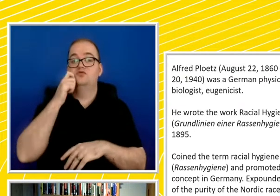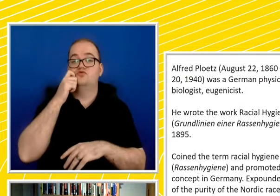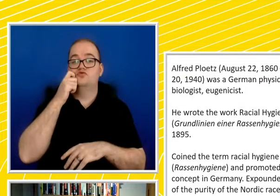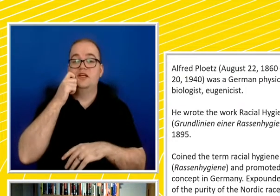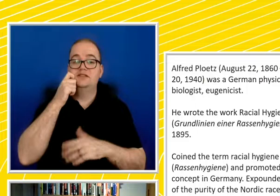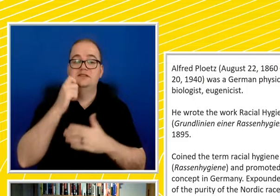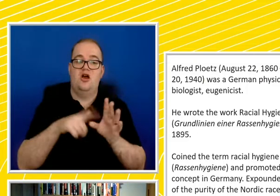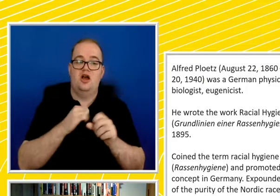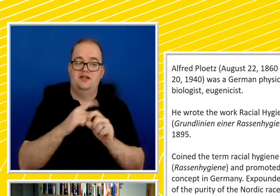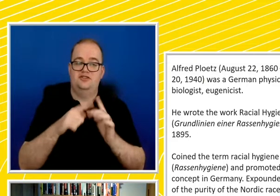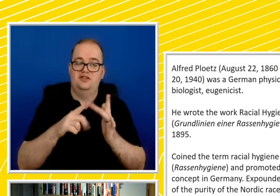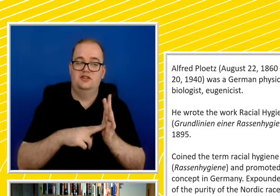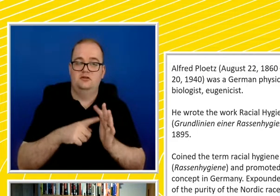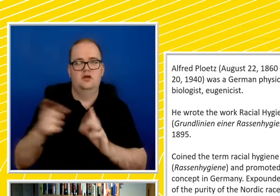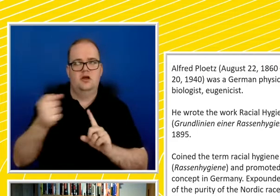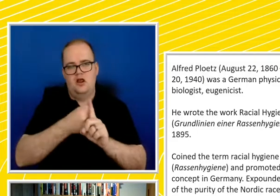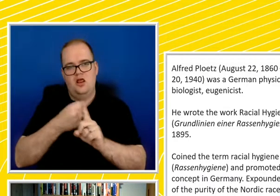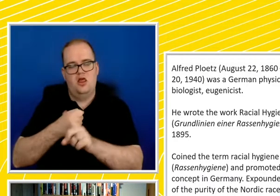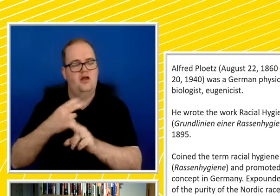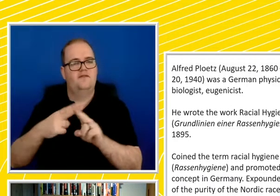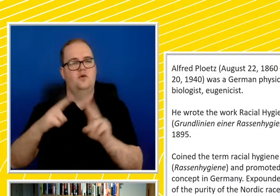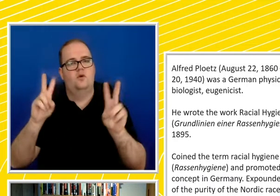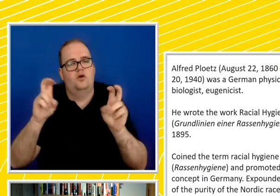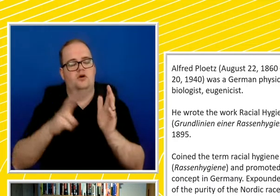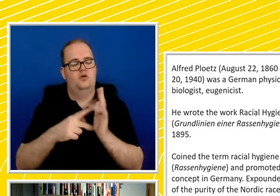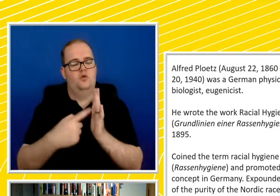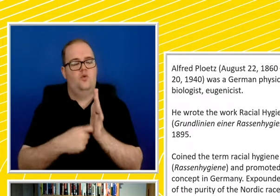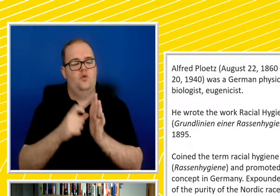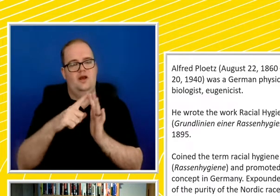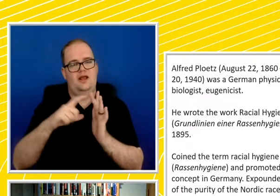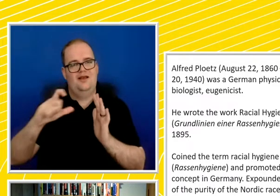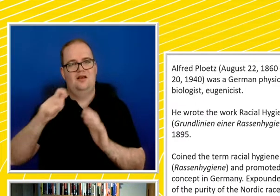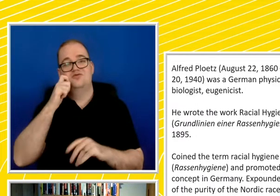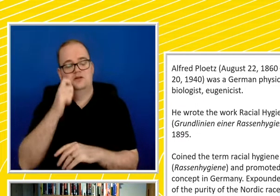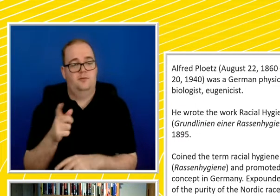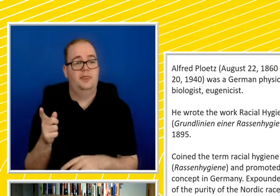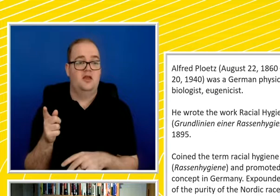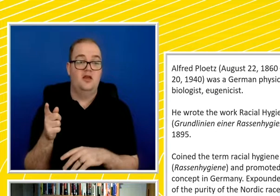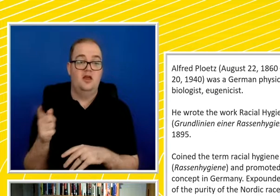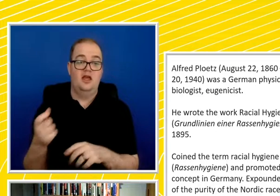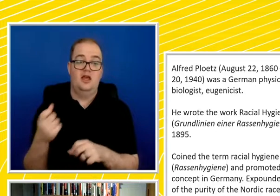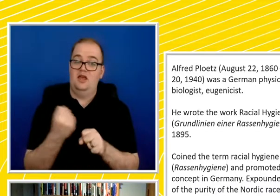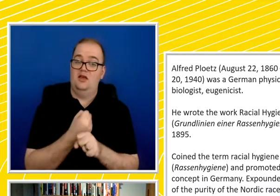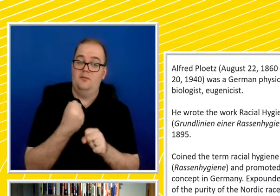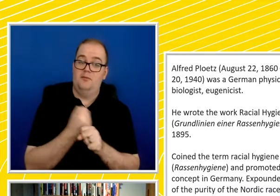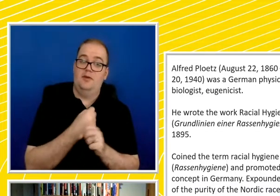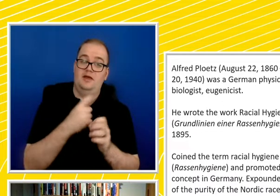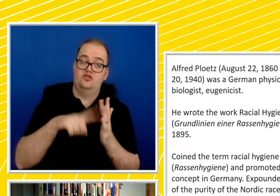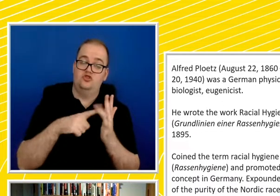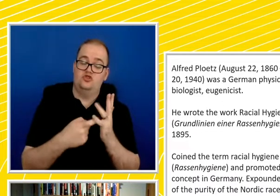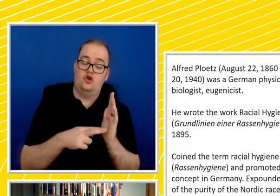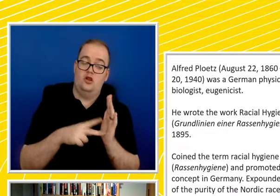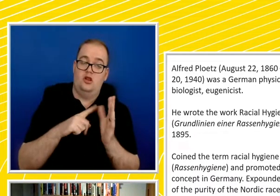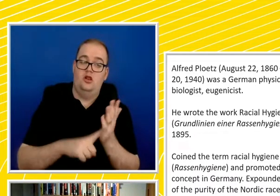race. He creates a journal. And he envisages this society that examines the moral and